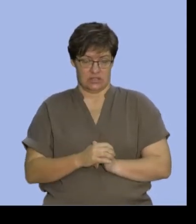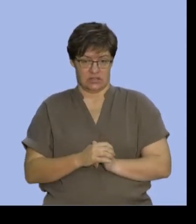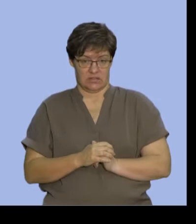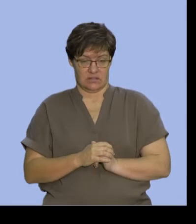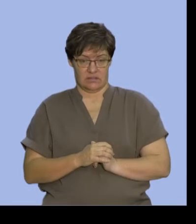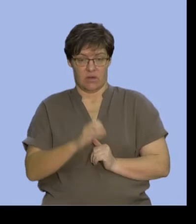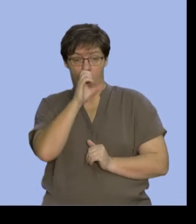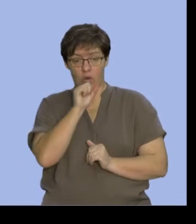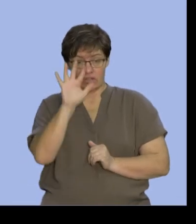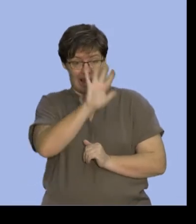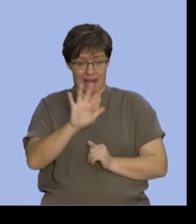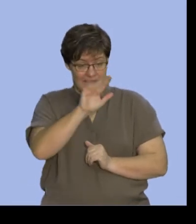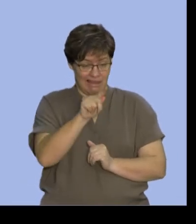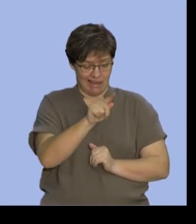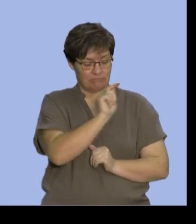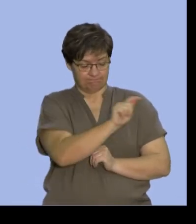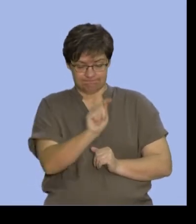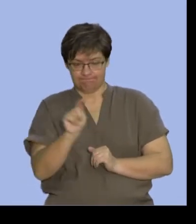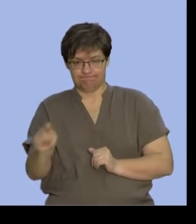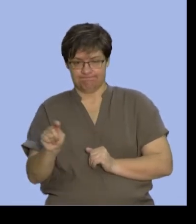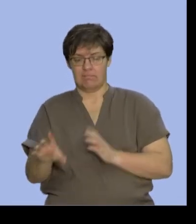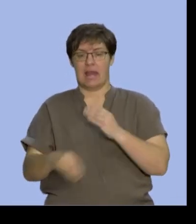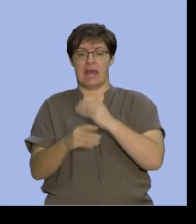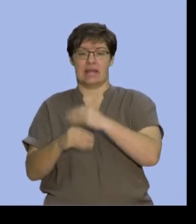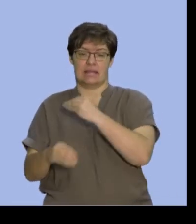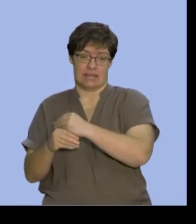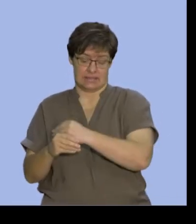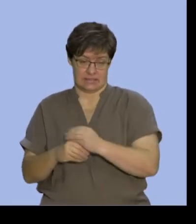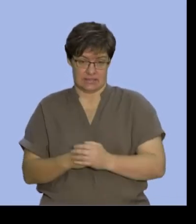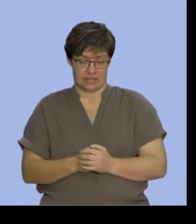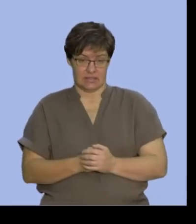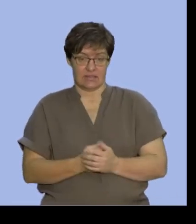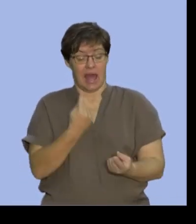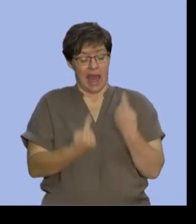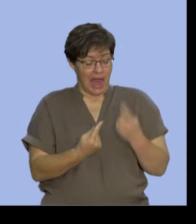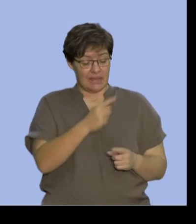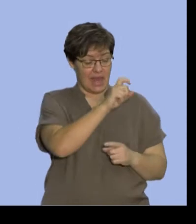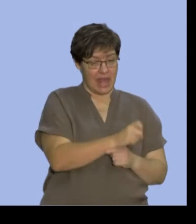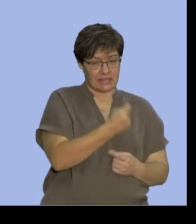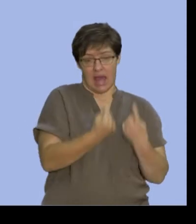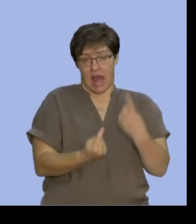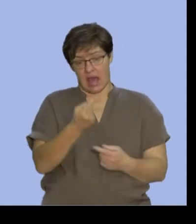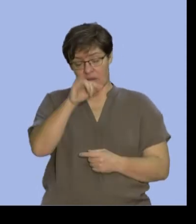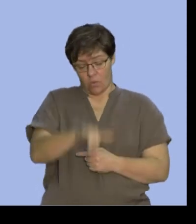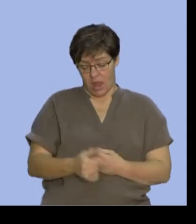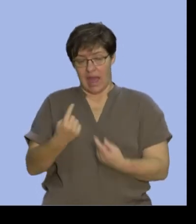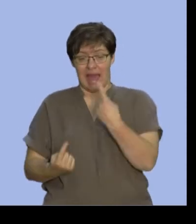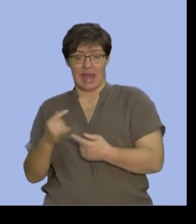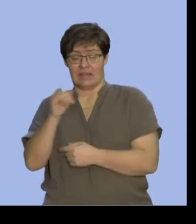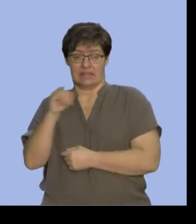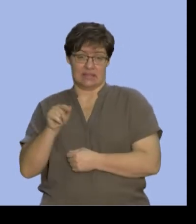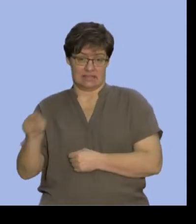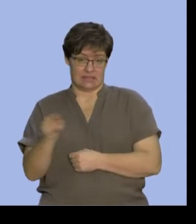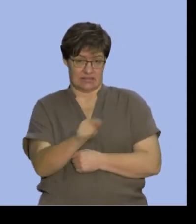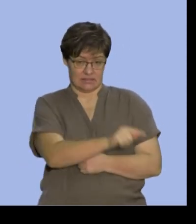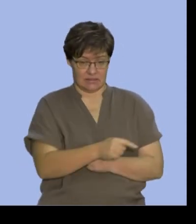elements. So, at least the elements are either in X or in Y or in Z. There are many of them.